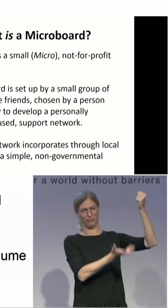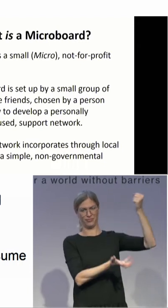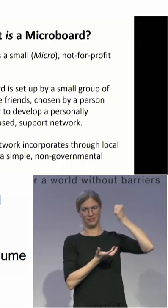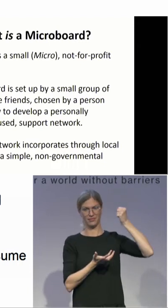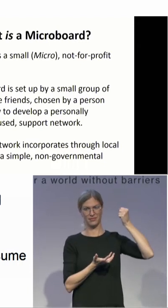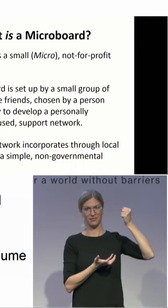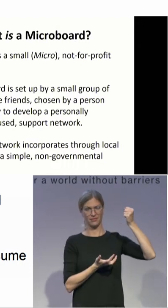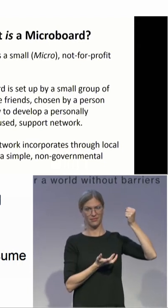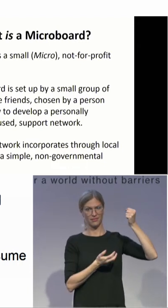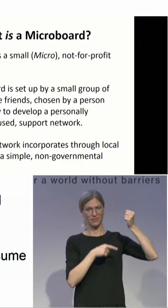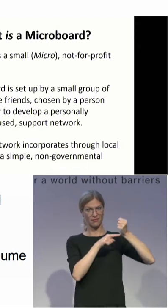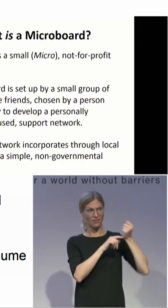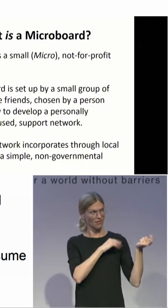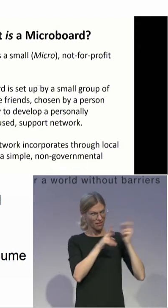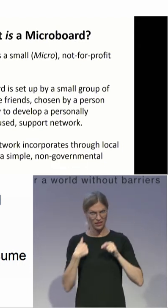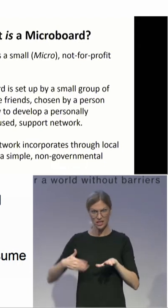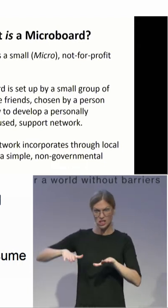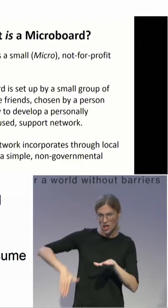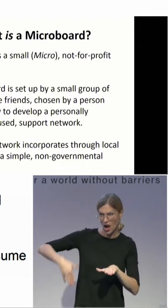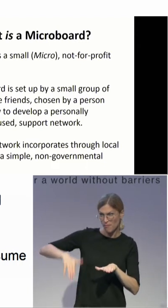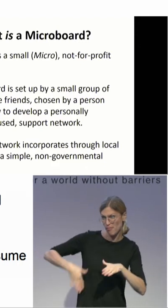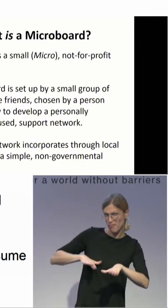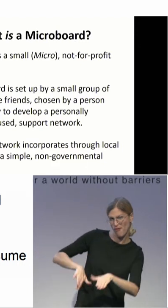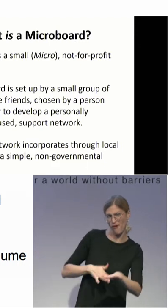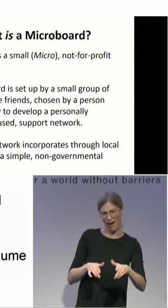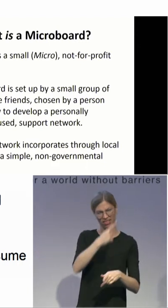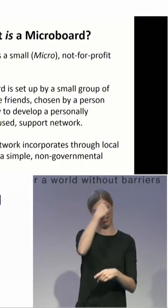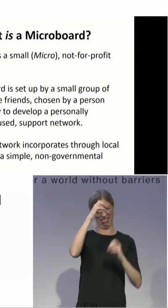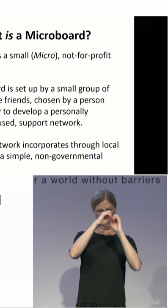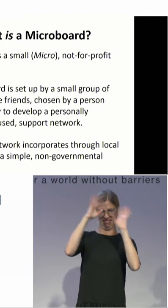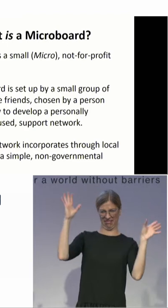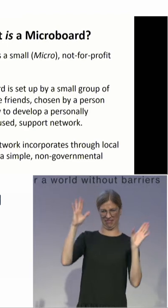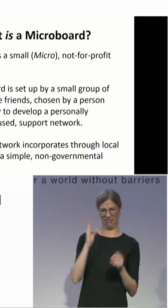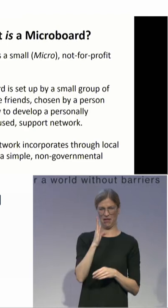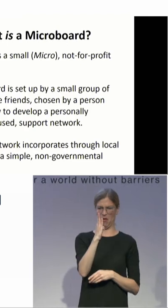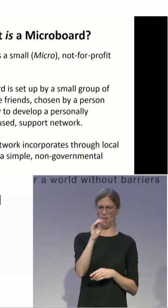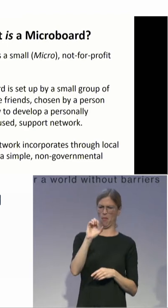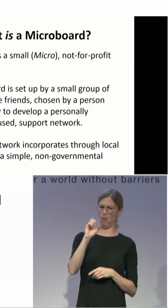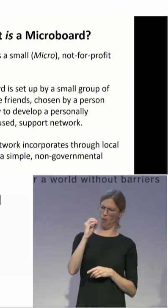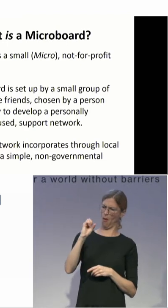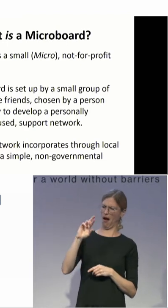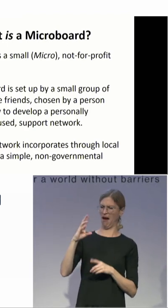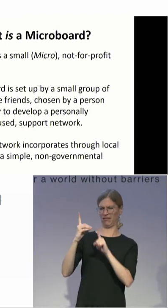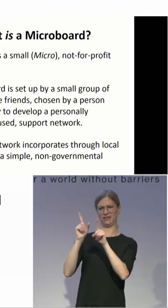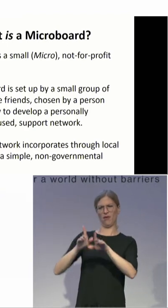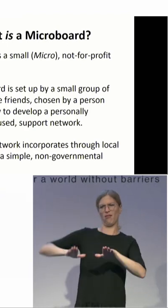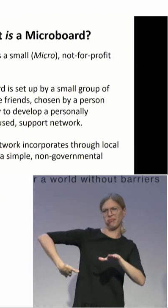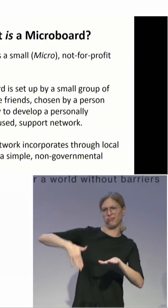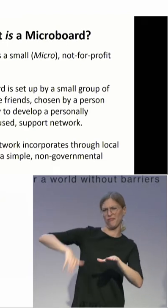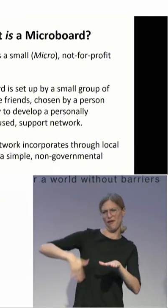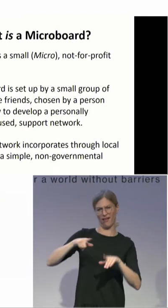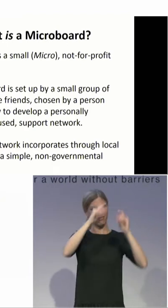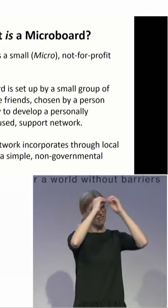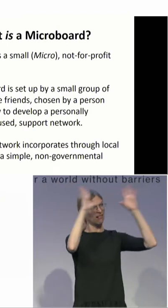Which I thought was a very different take on microboard. They were thinking it was a small skateboard. Which is a bit alarming in social services that they thought they were actually